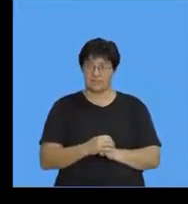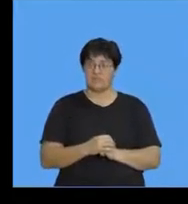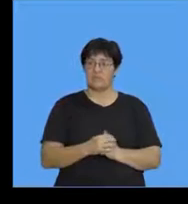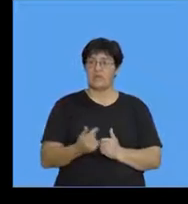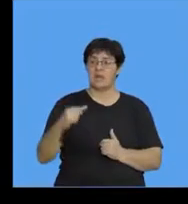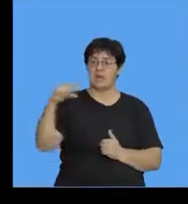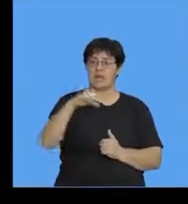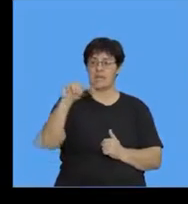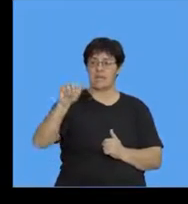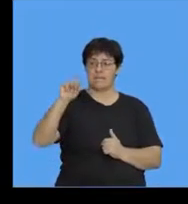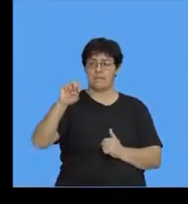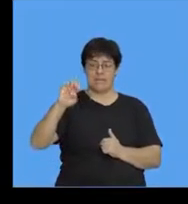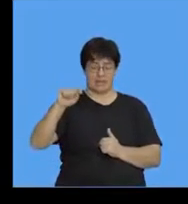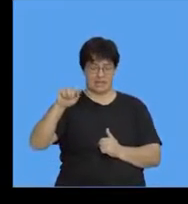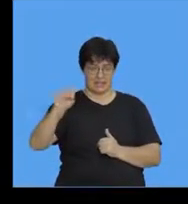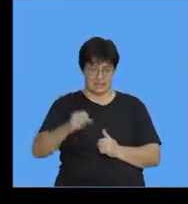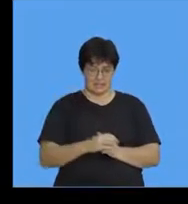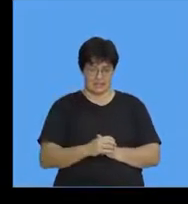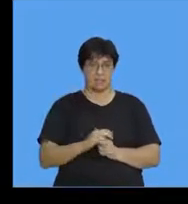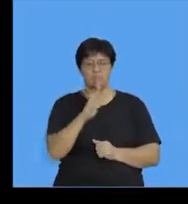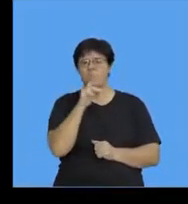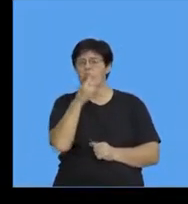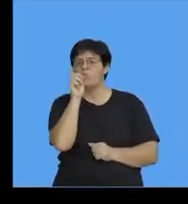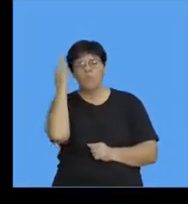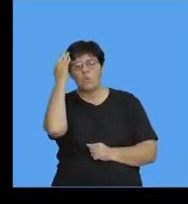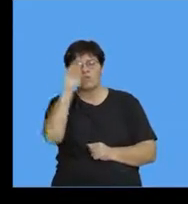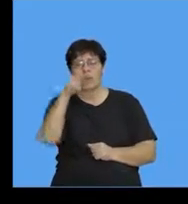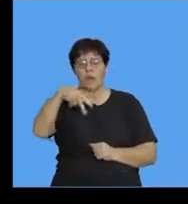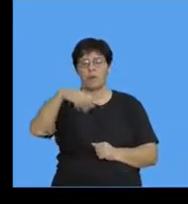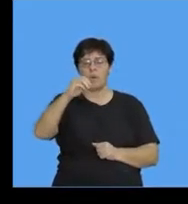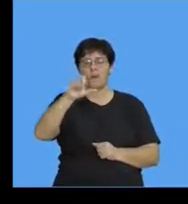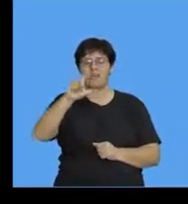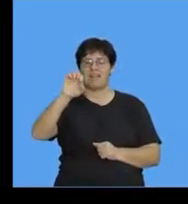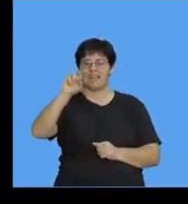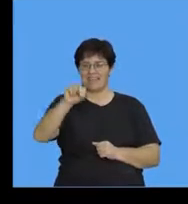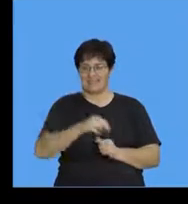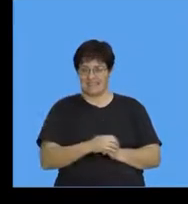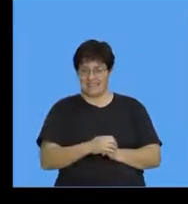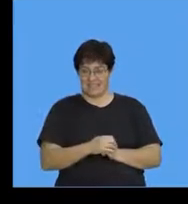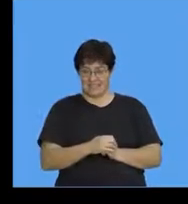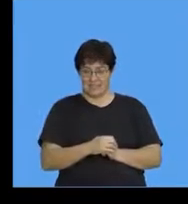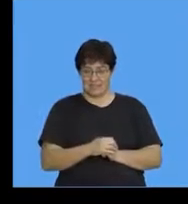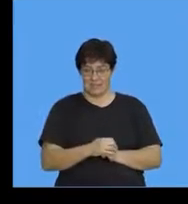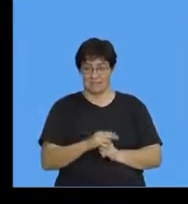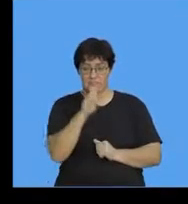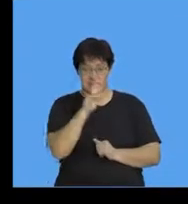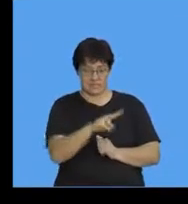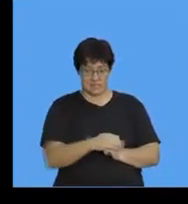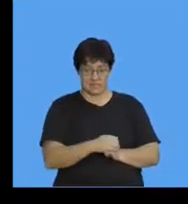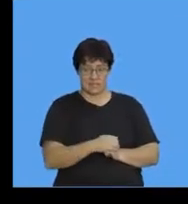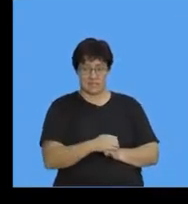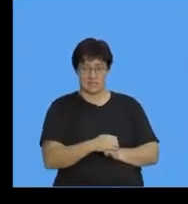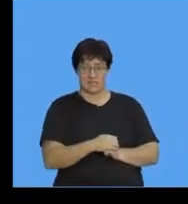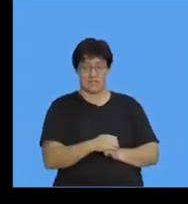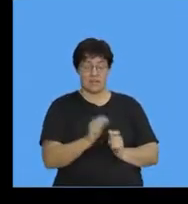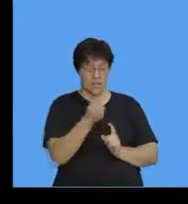know the term as pollen so I want you to have a look over here this